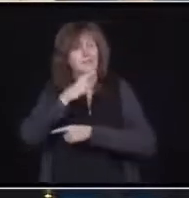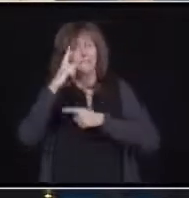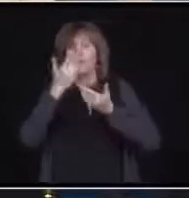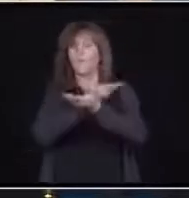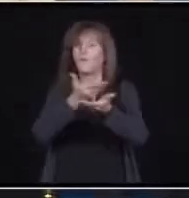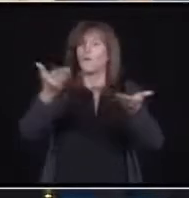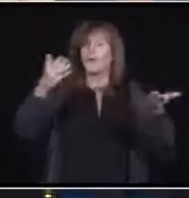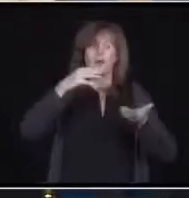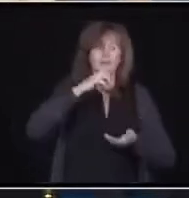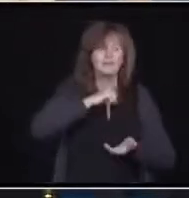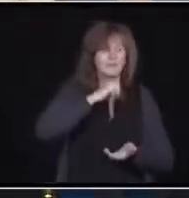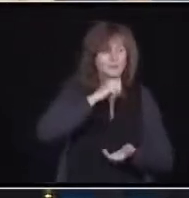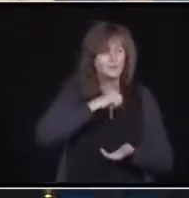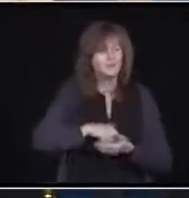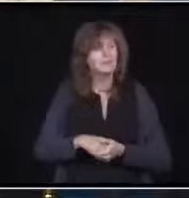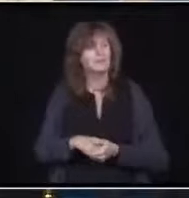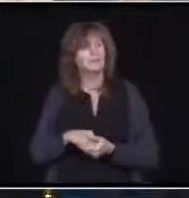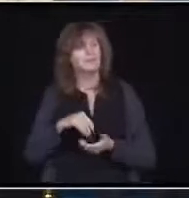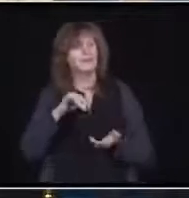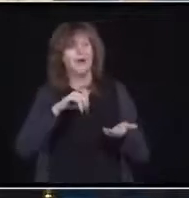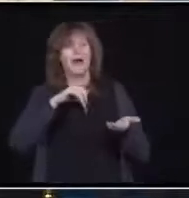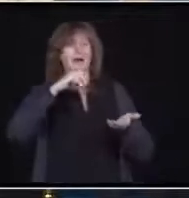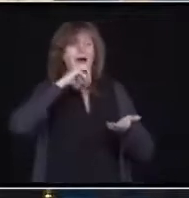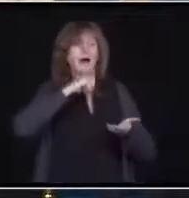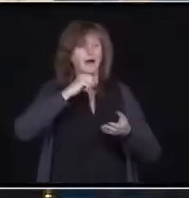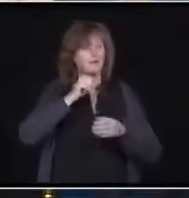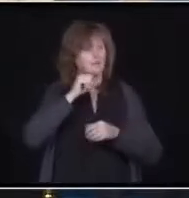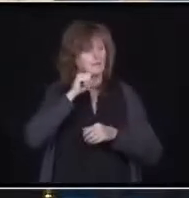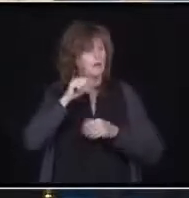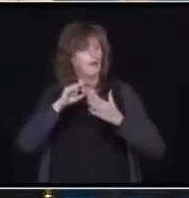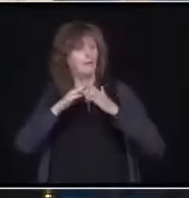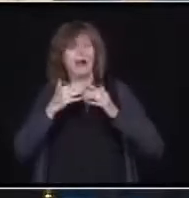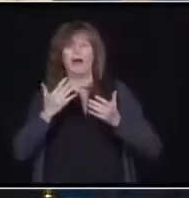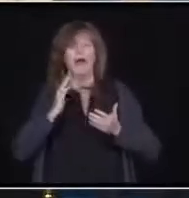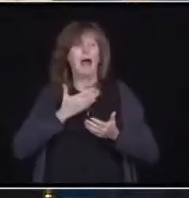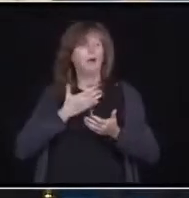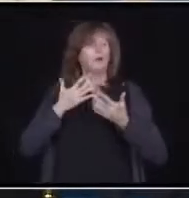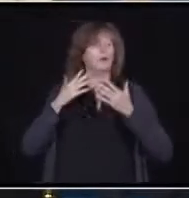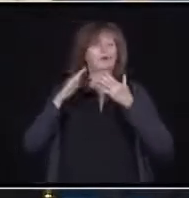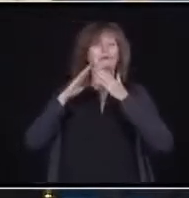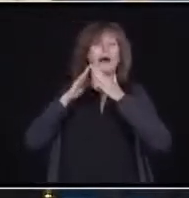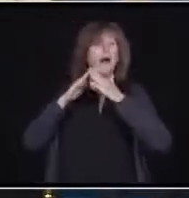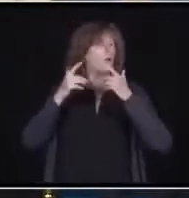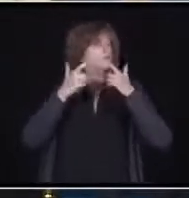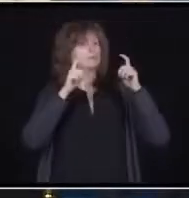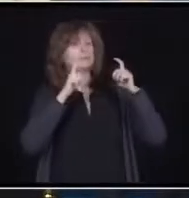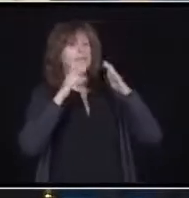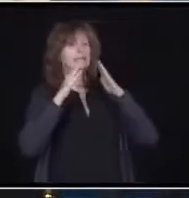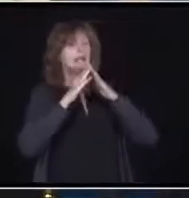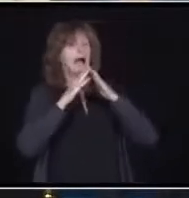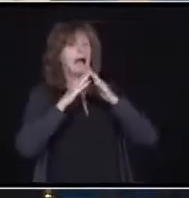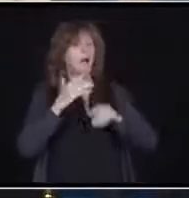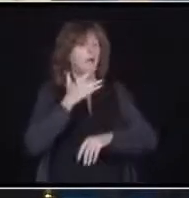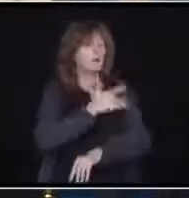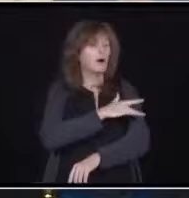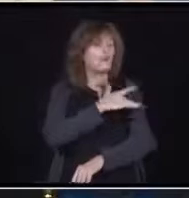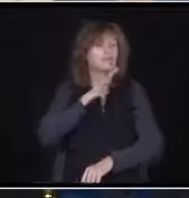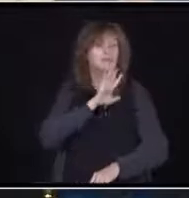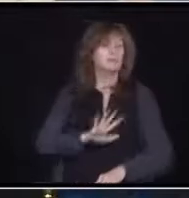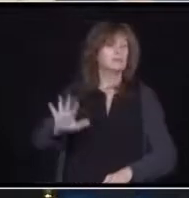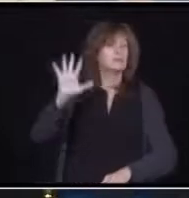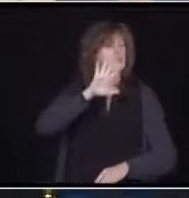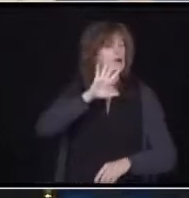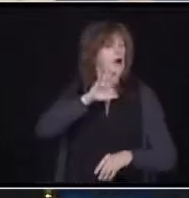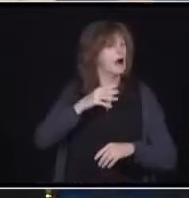the people that built our towns, our cities, our province, and this great country we live in. These are some of the seniors fought for our freedoms